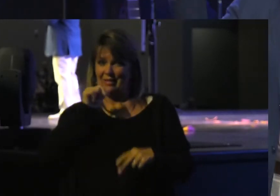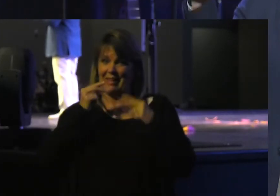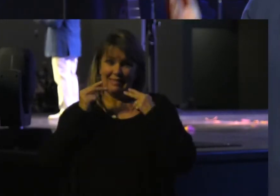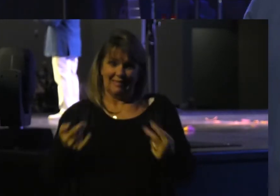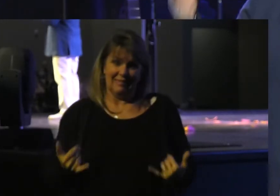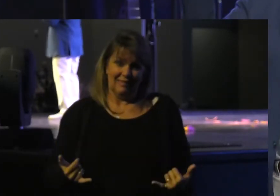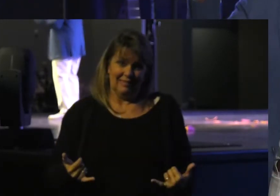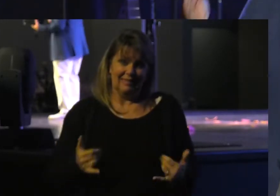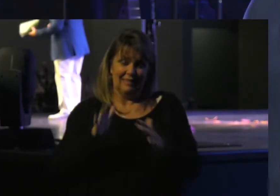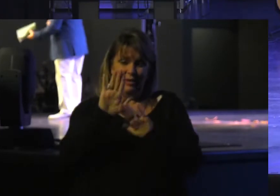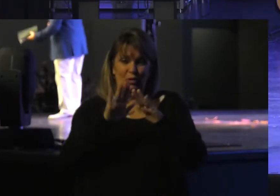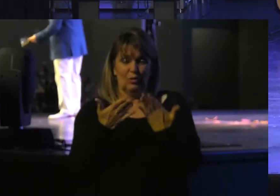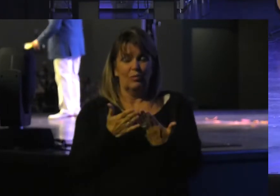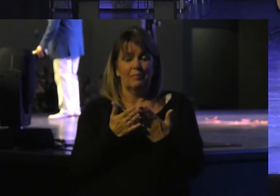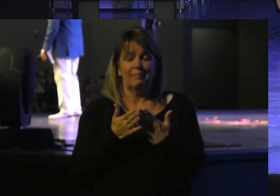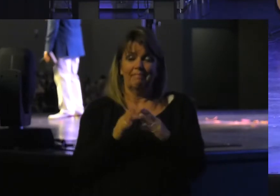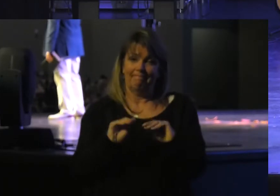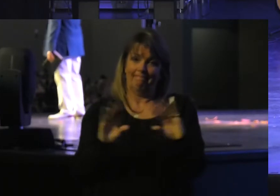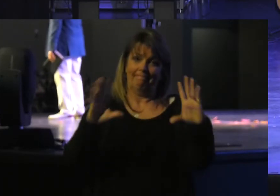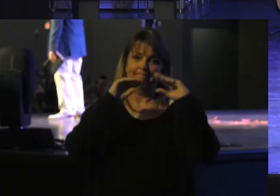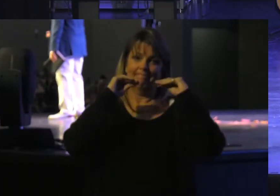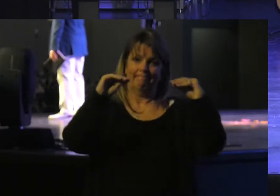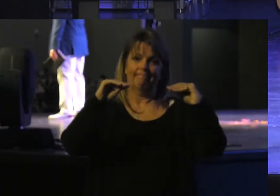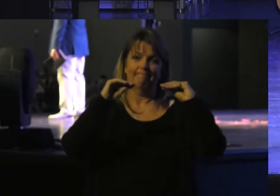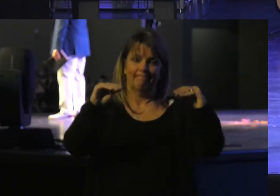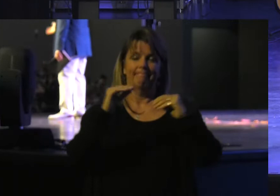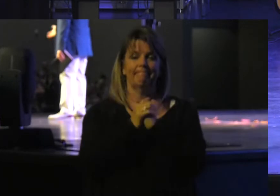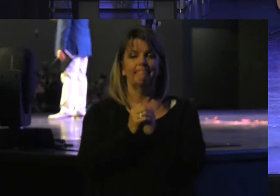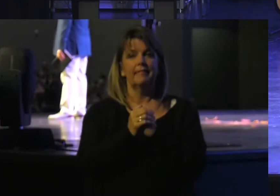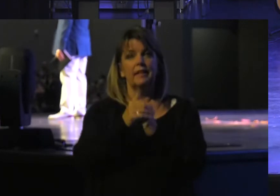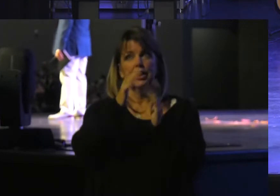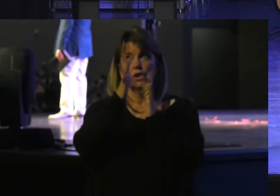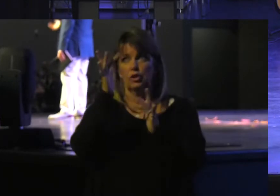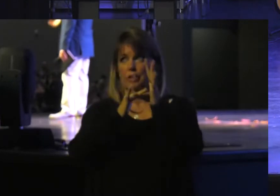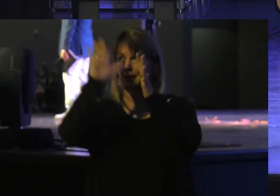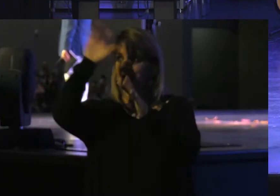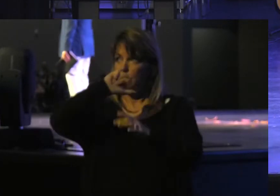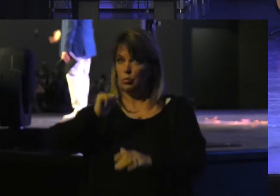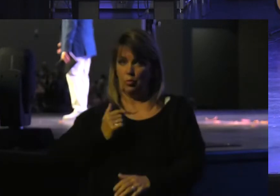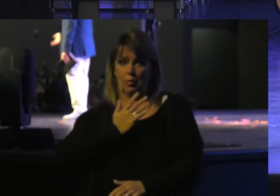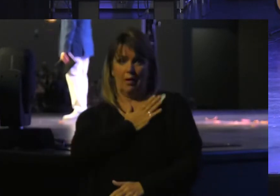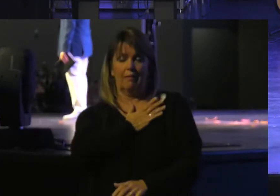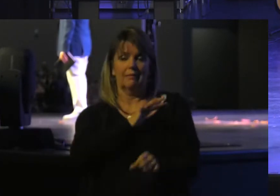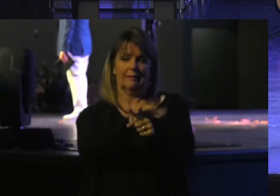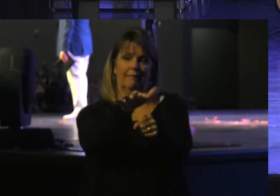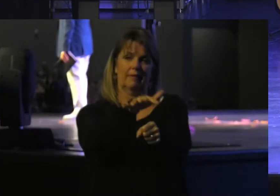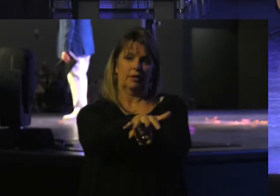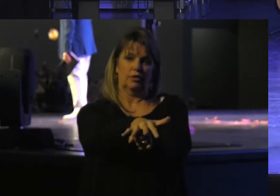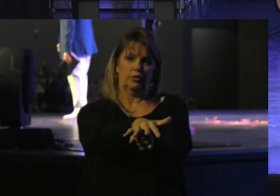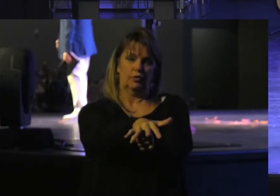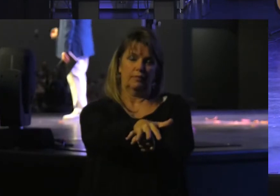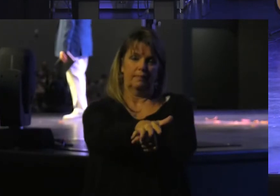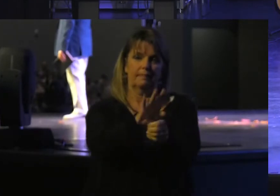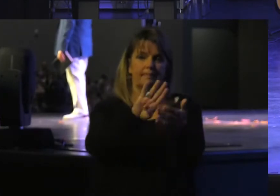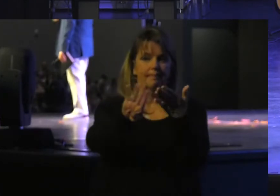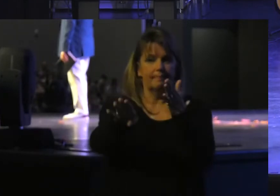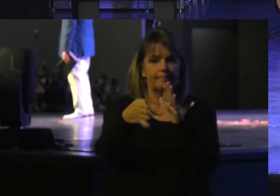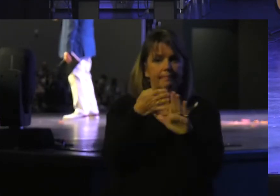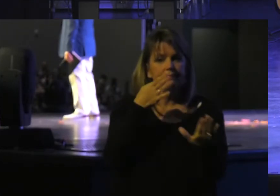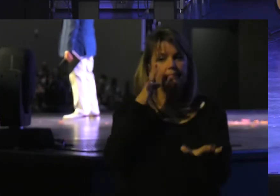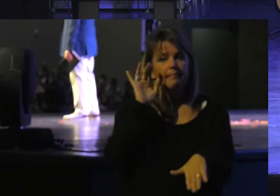The scripture Clearly teaches That the grace Of Jesus Is sufficient To forgive